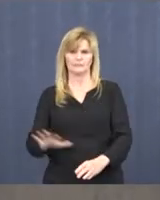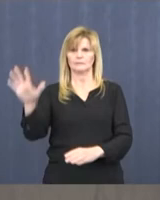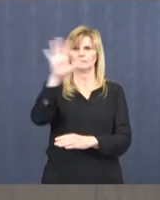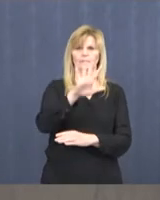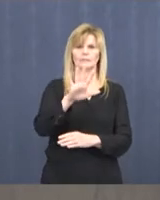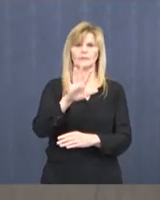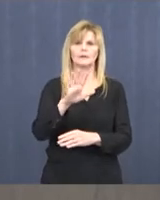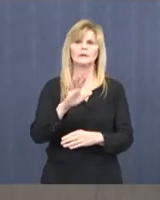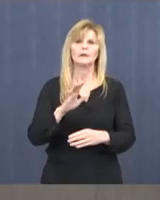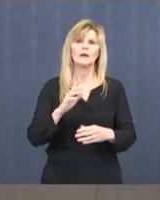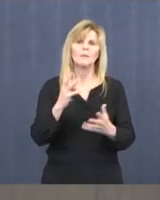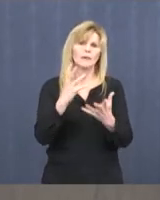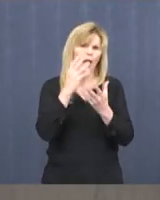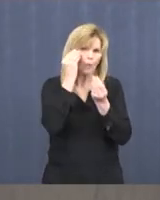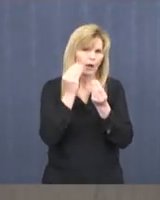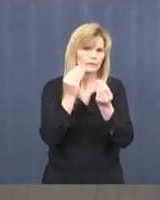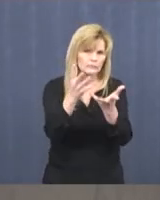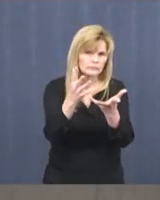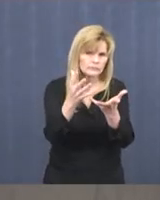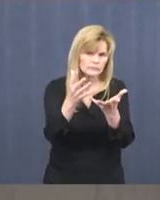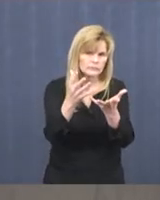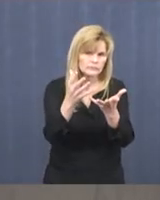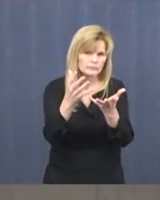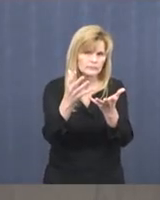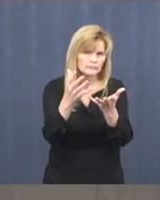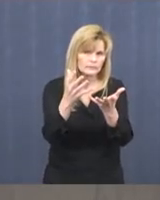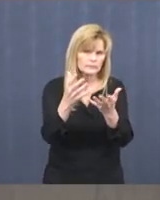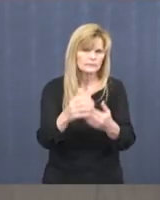But I'd like to put this in perspective for you.